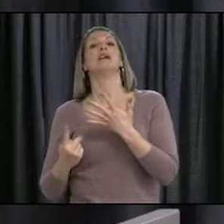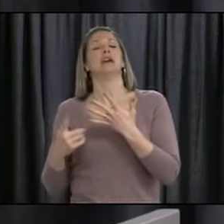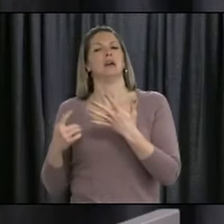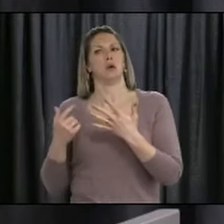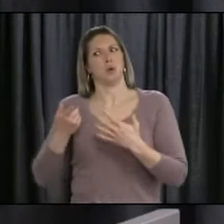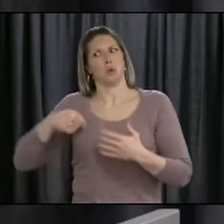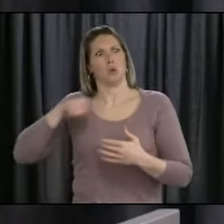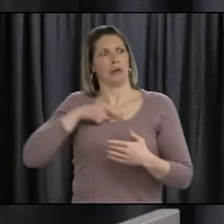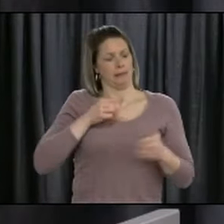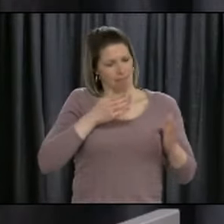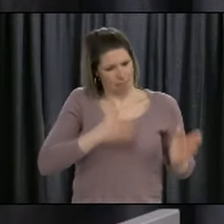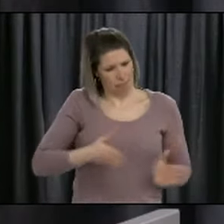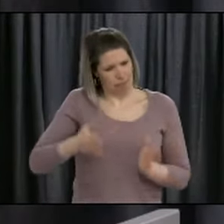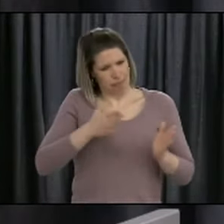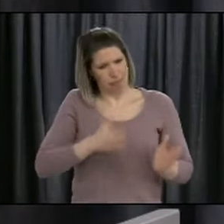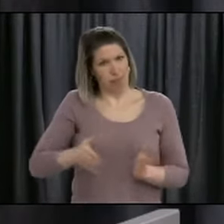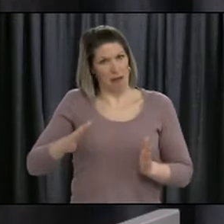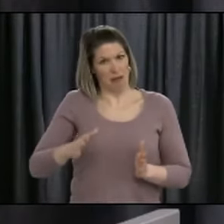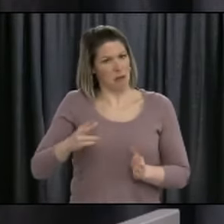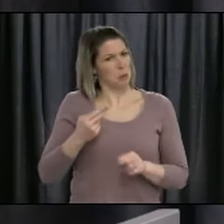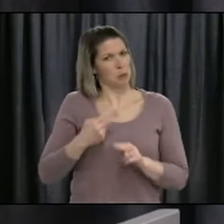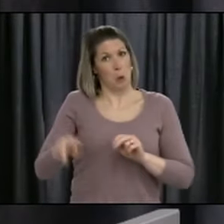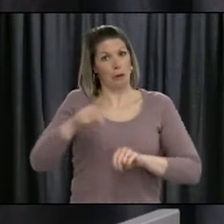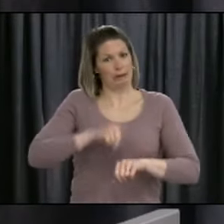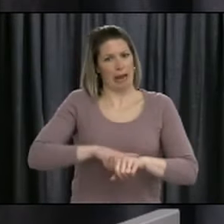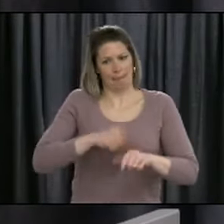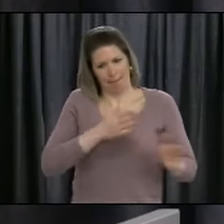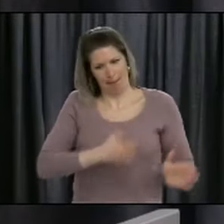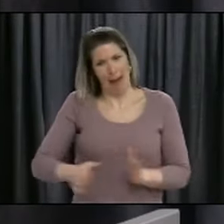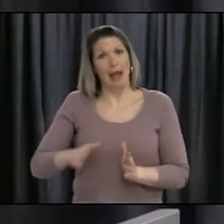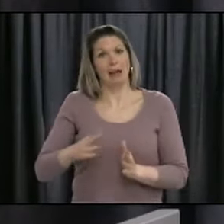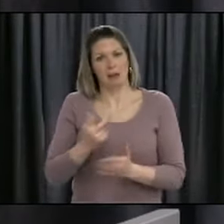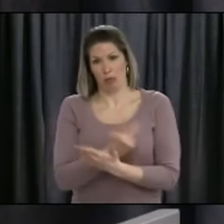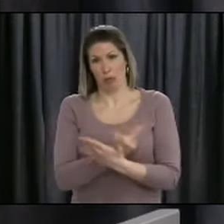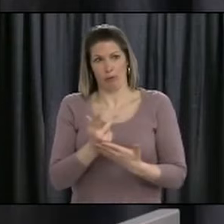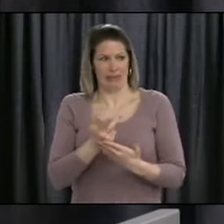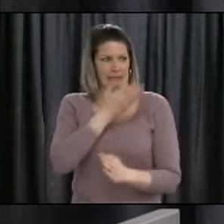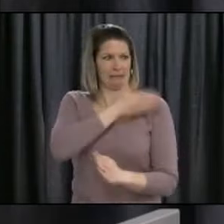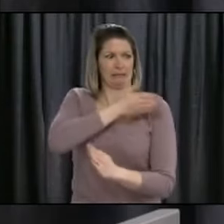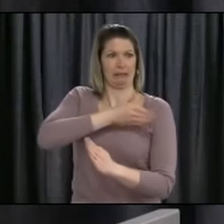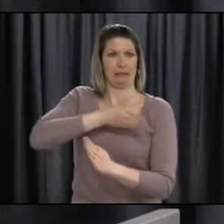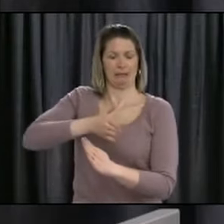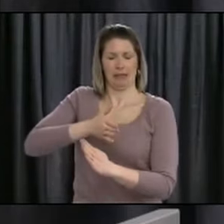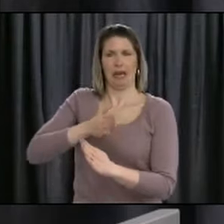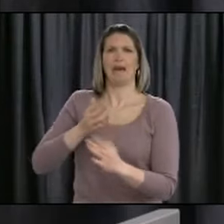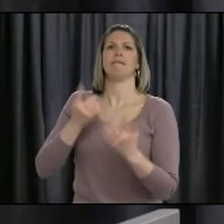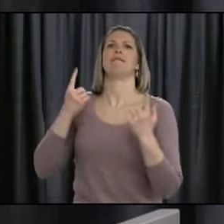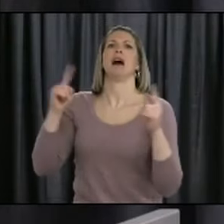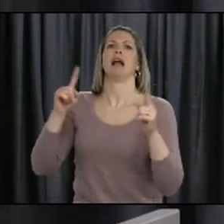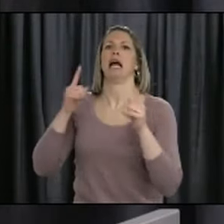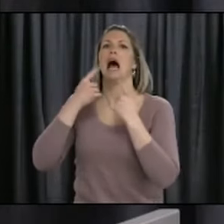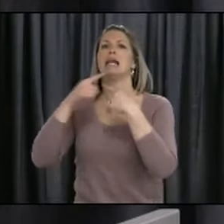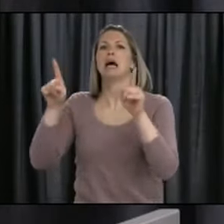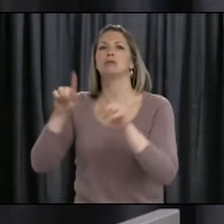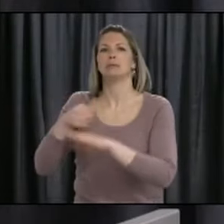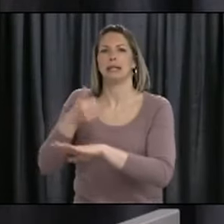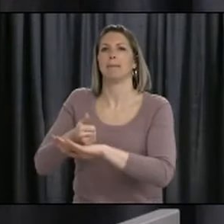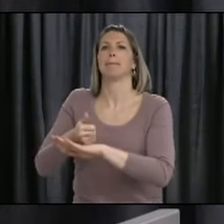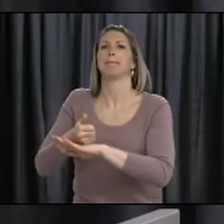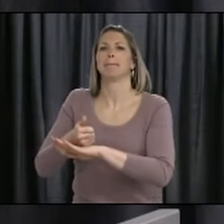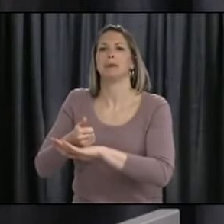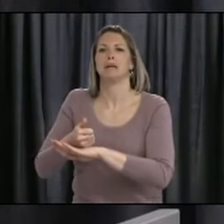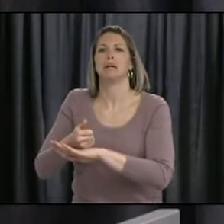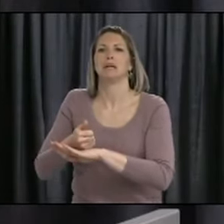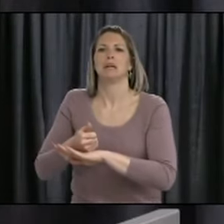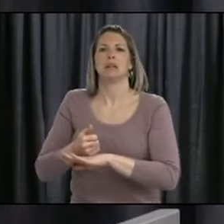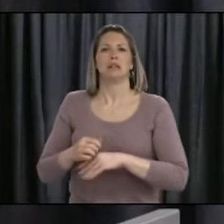over a period of three weeks. That capacity now exists. Having said that, it comes at a price. The price